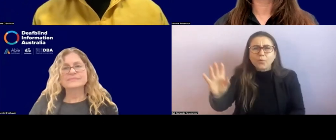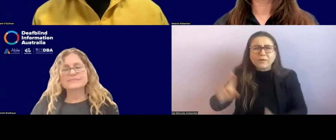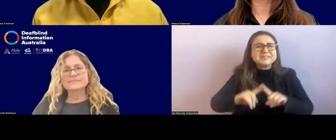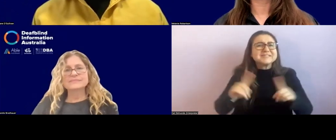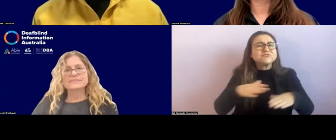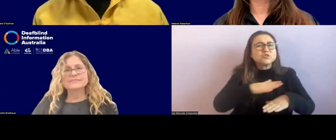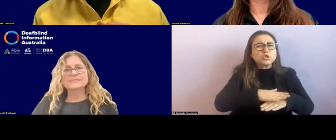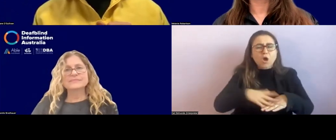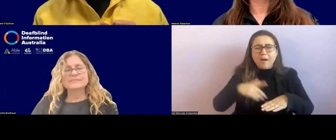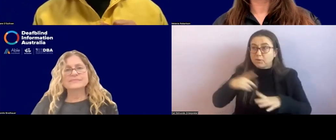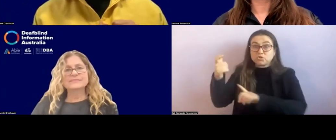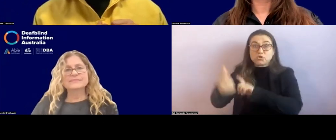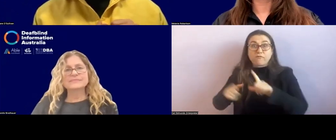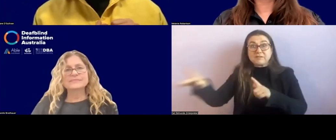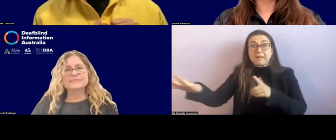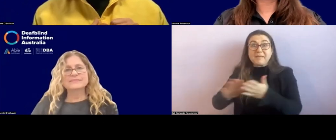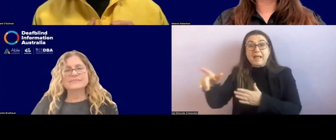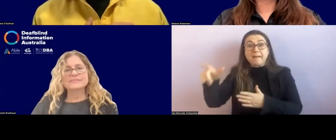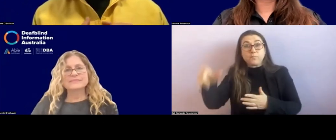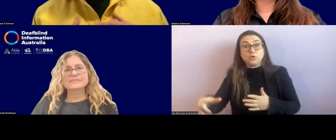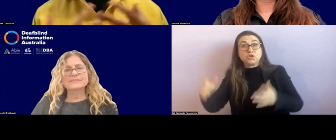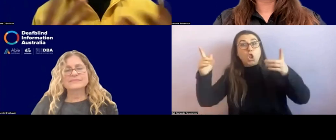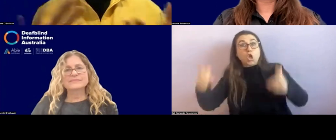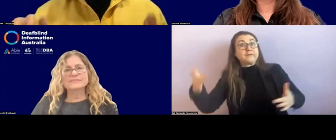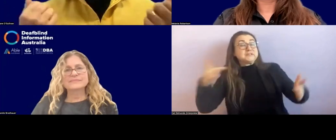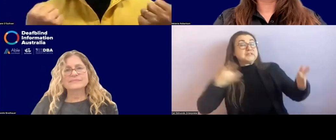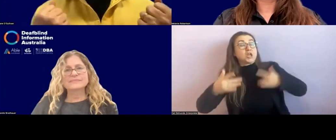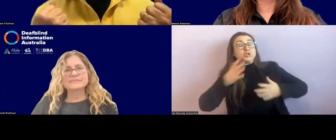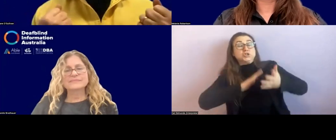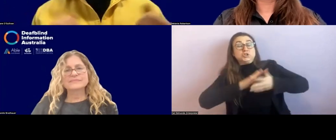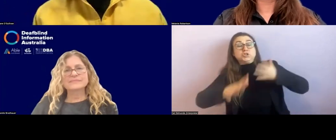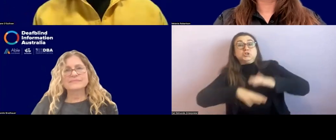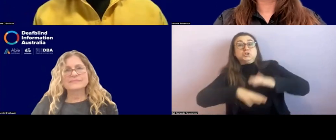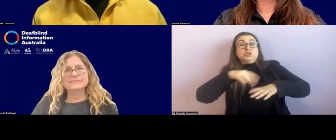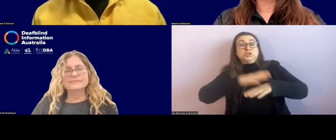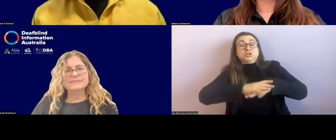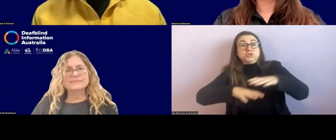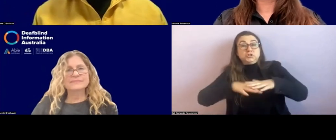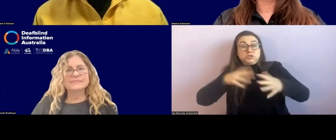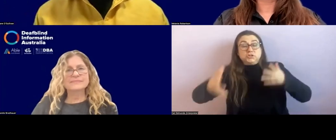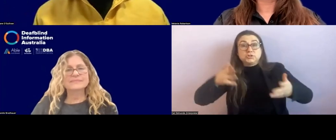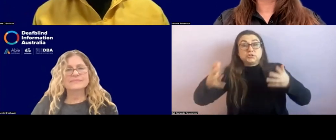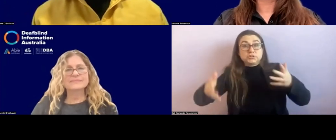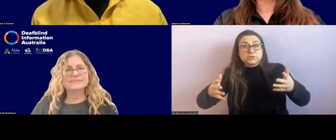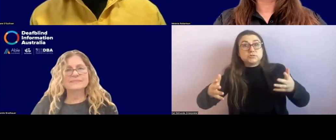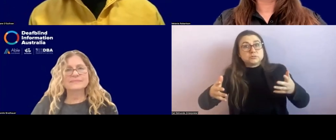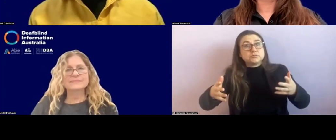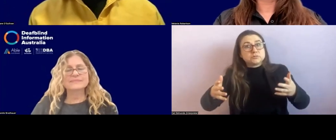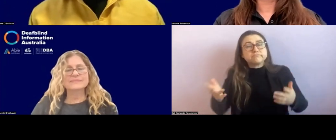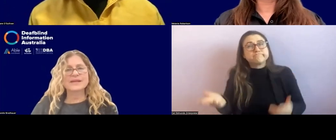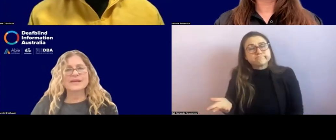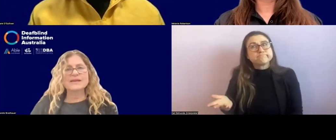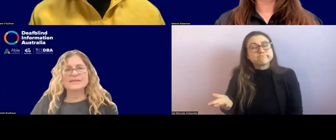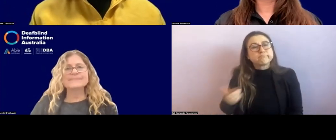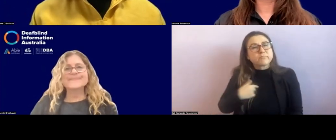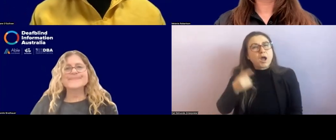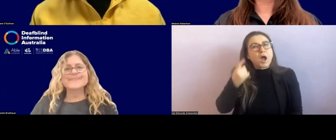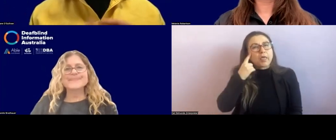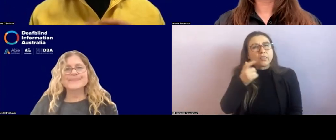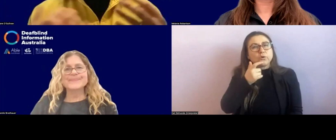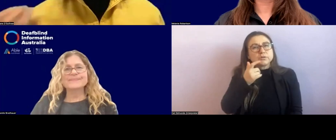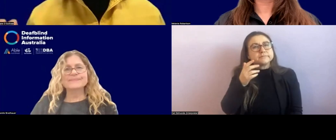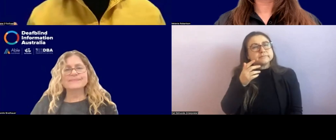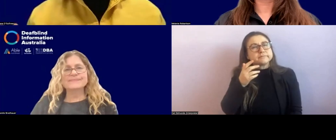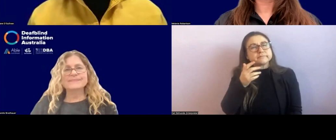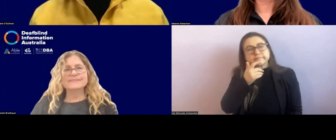someone in, in context of that, um, that, that, that physicalness of being on someone's body is a lot. But, um, yeah, that was just a reflection